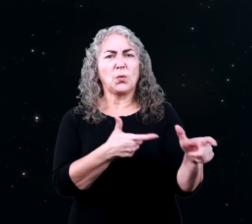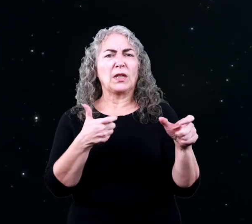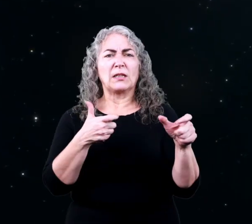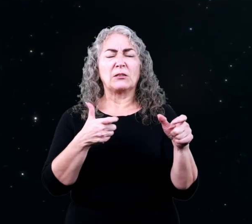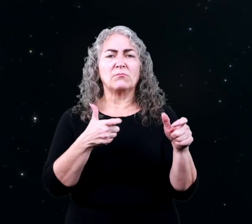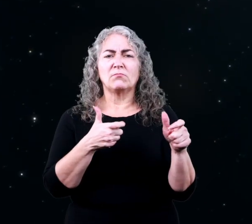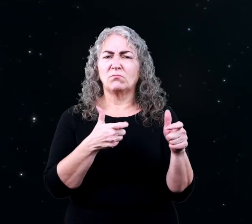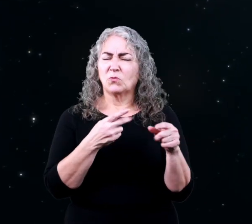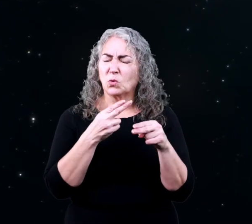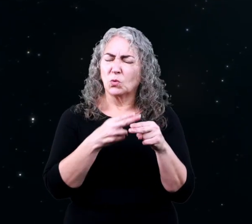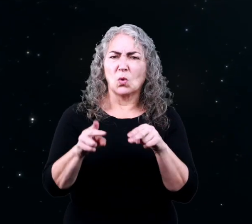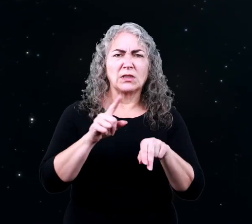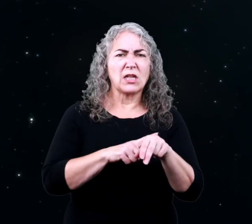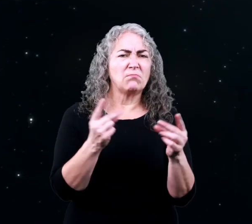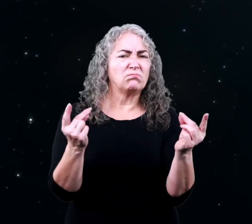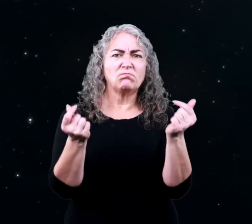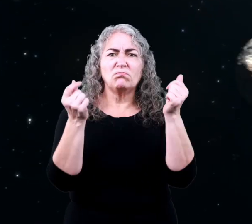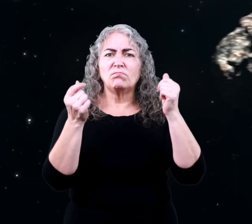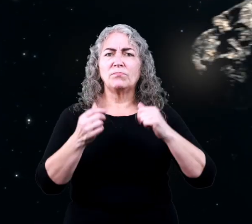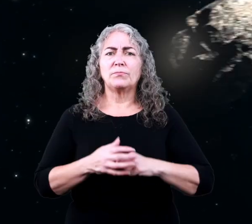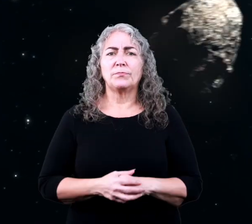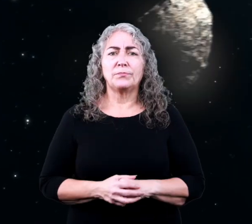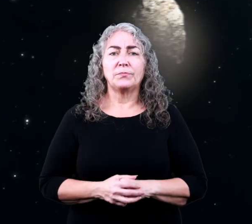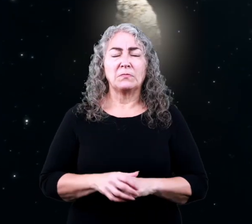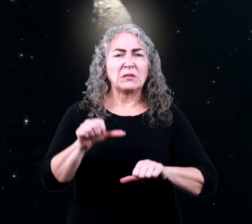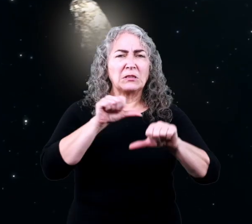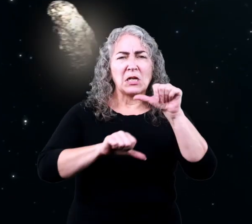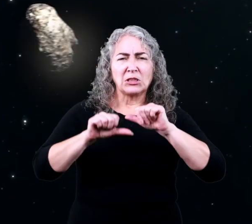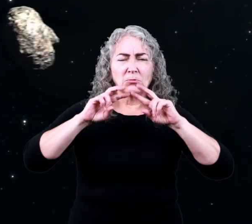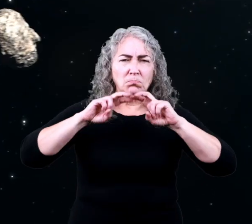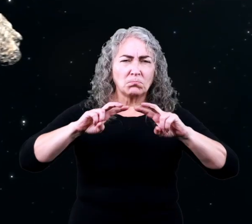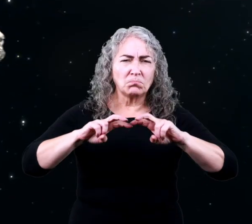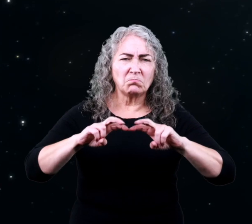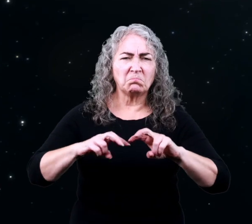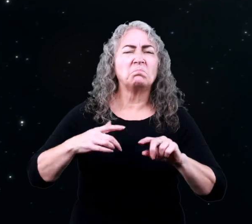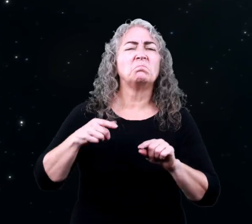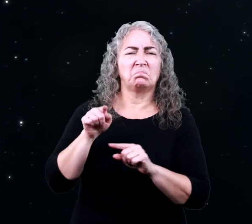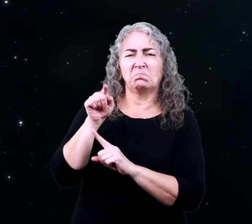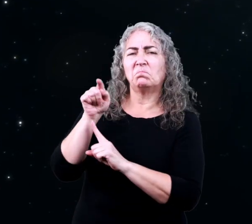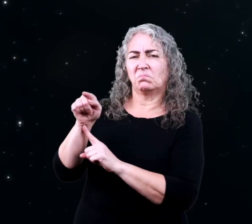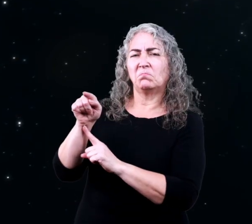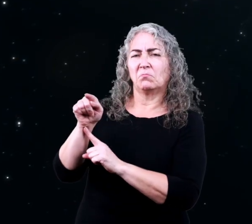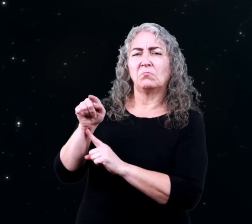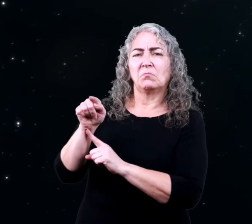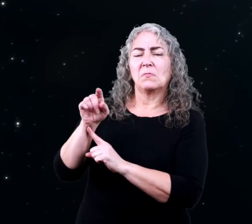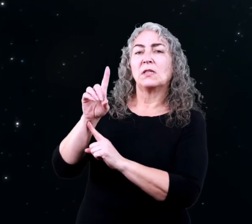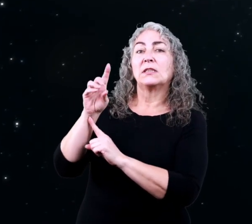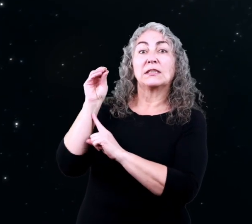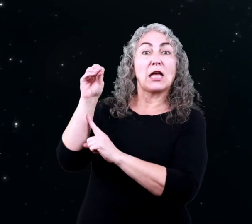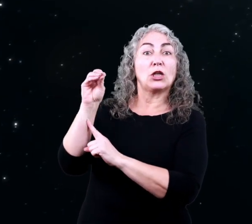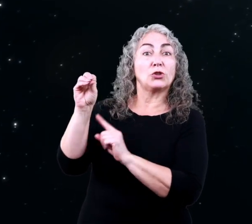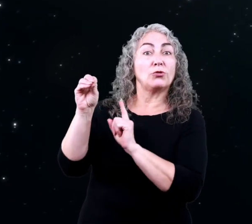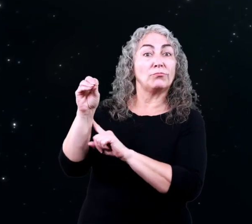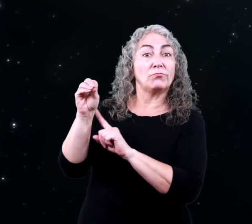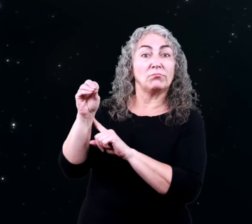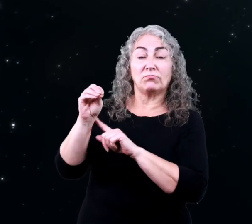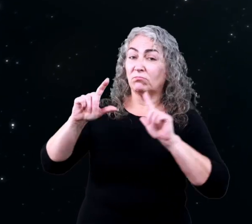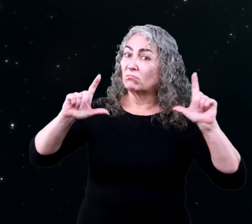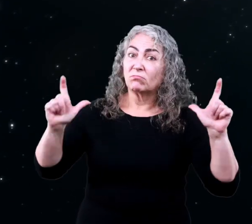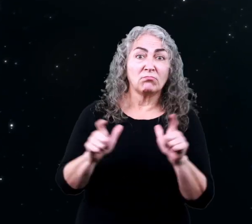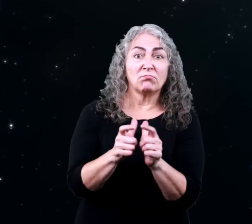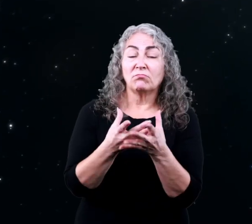period of time scientists believe that many organisms along with the dinosaurs